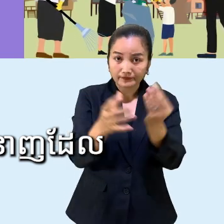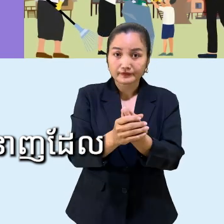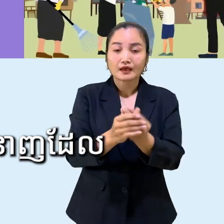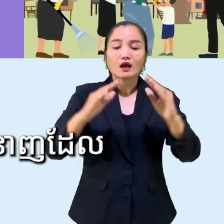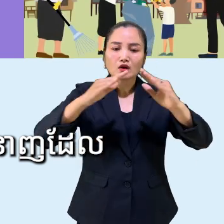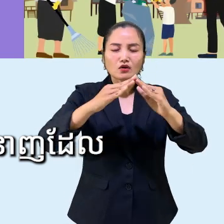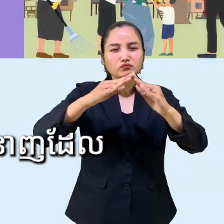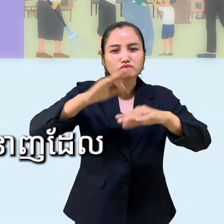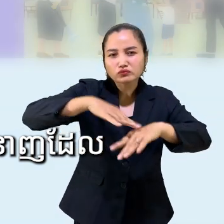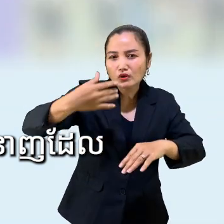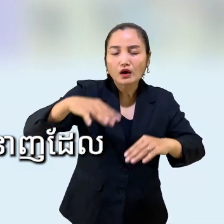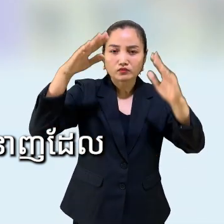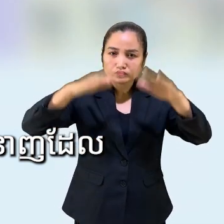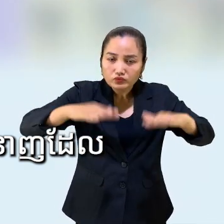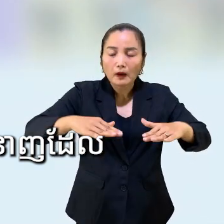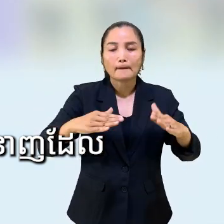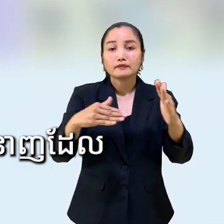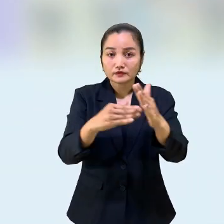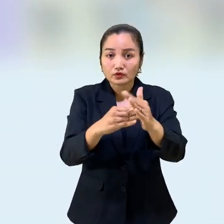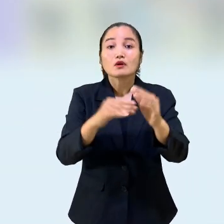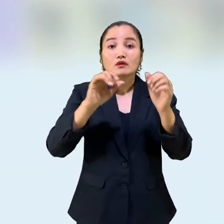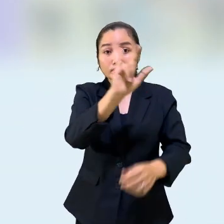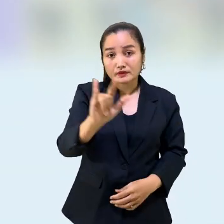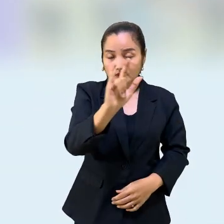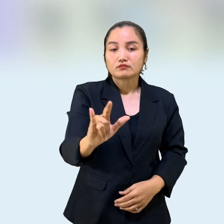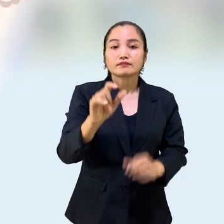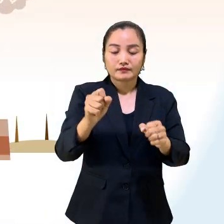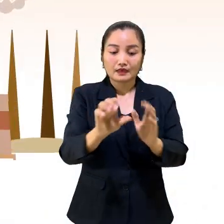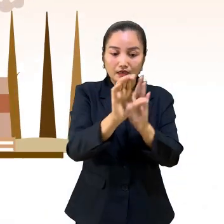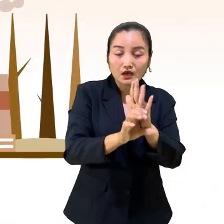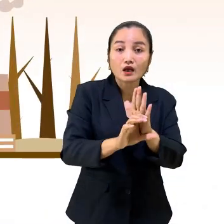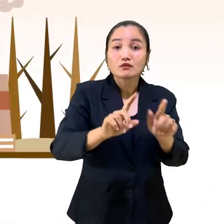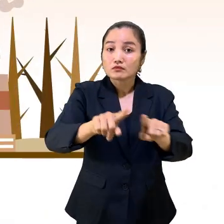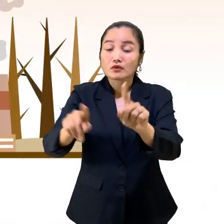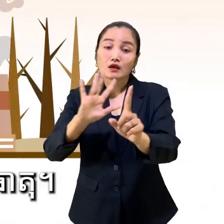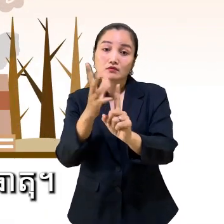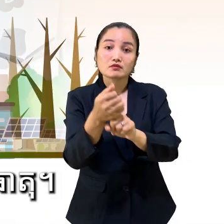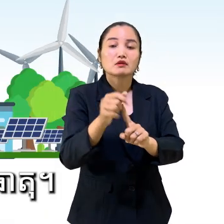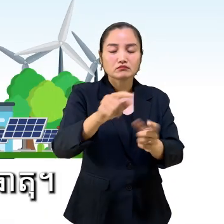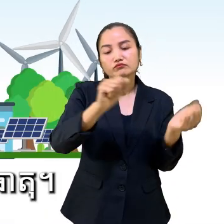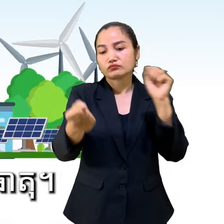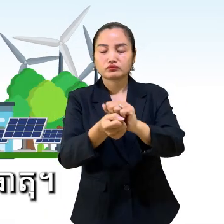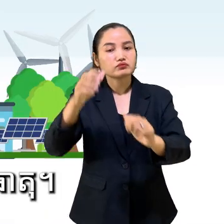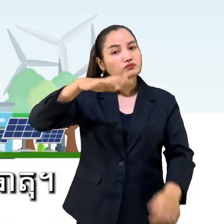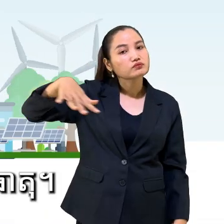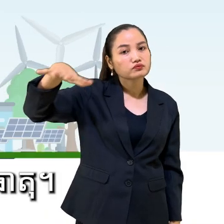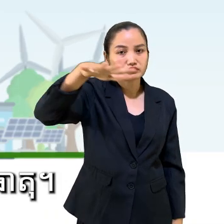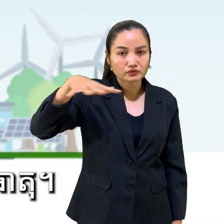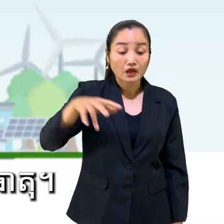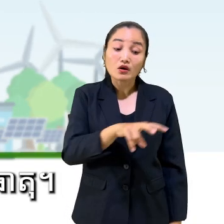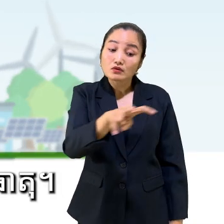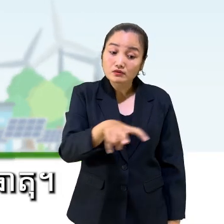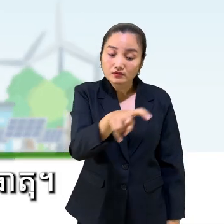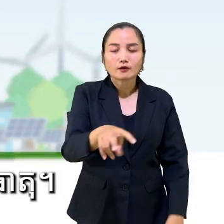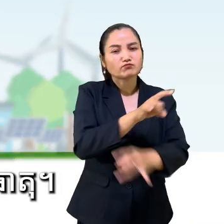and skills needed to become champions for the environment. Reduce greenhouse gas emissions and fulfill international